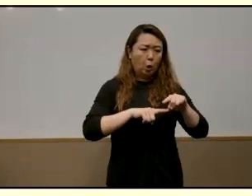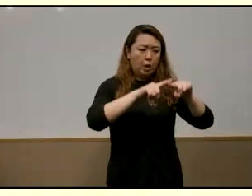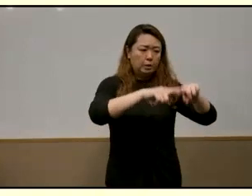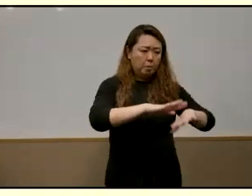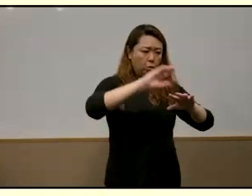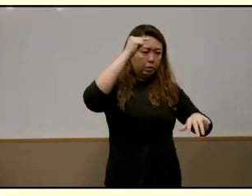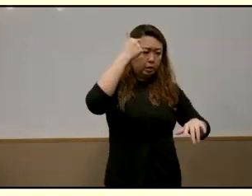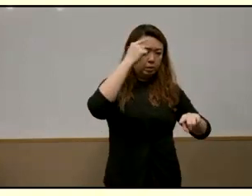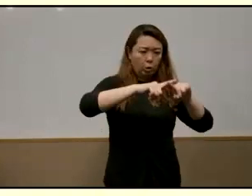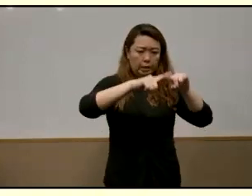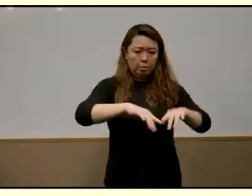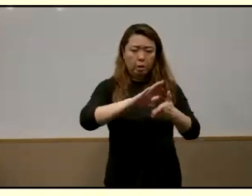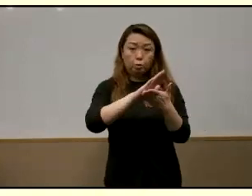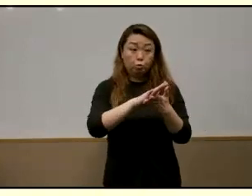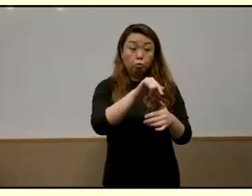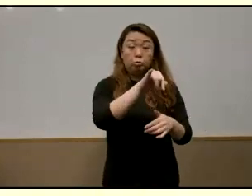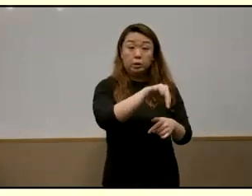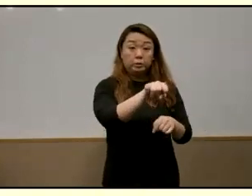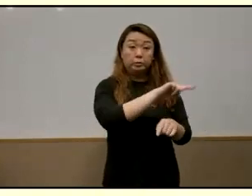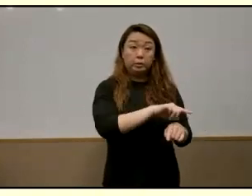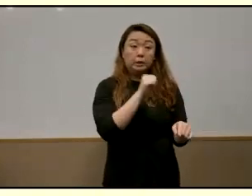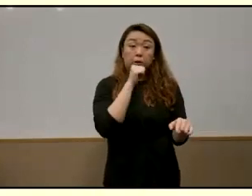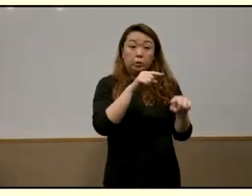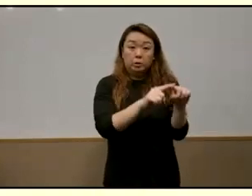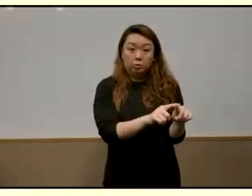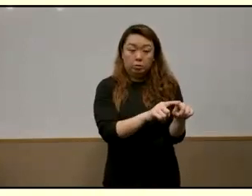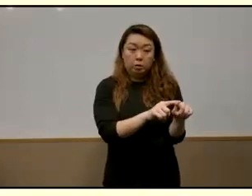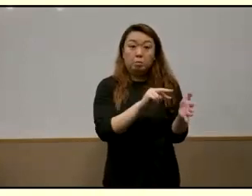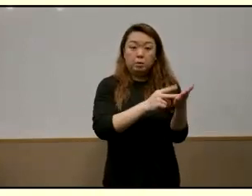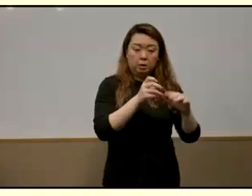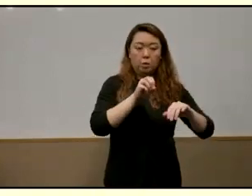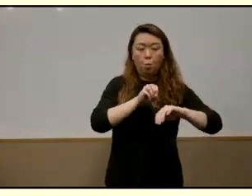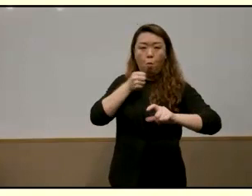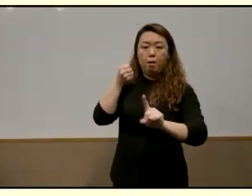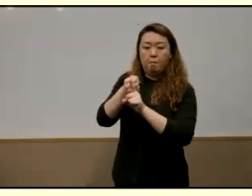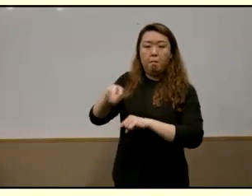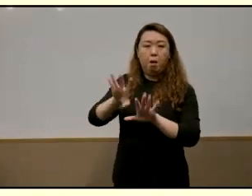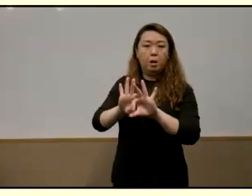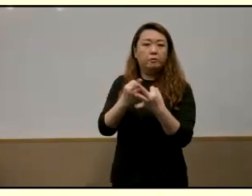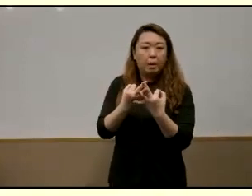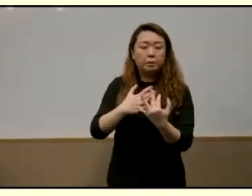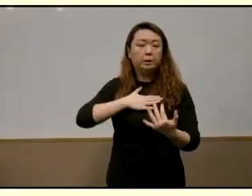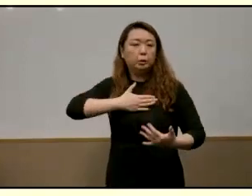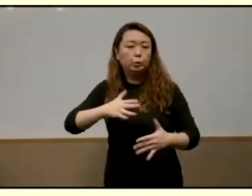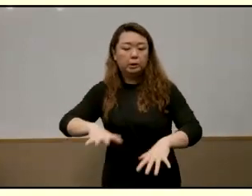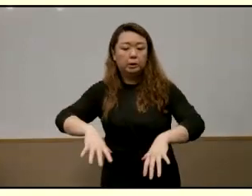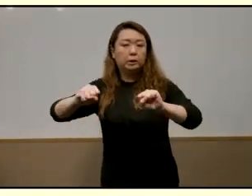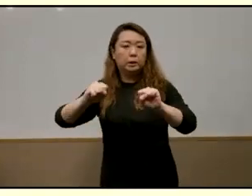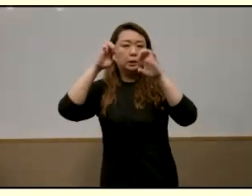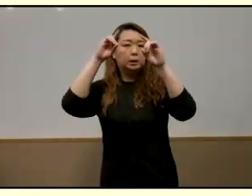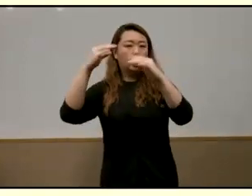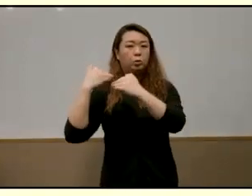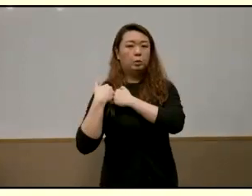if the dependency context is not sufficiently robust it can adversely affect families willingness and their capacity to take up educational